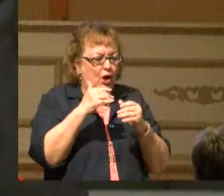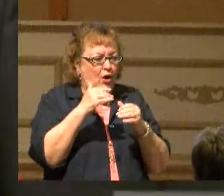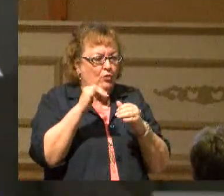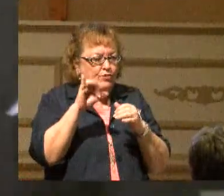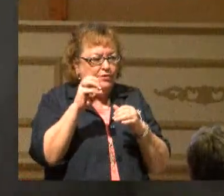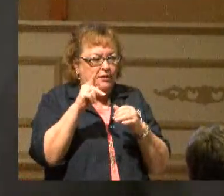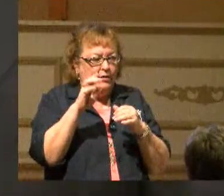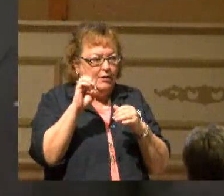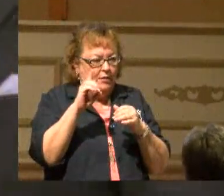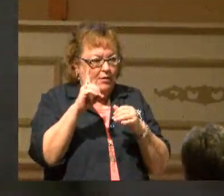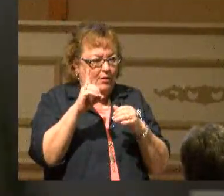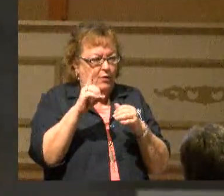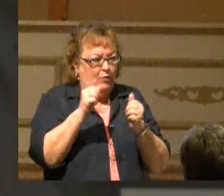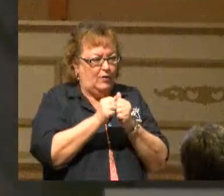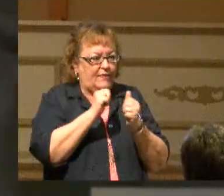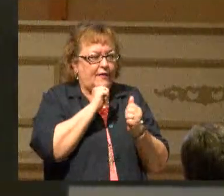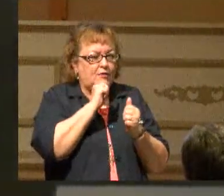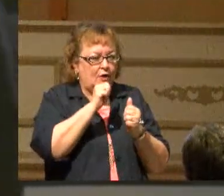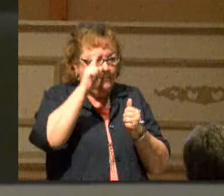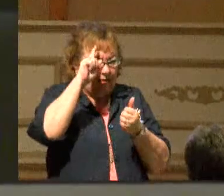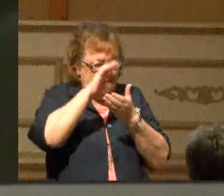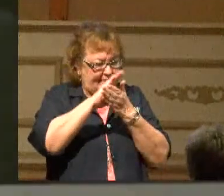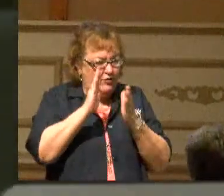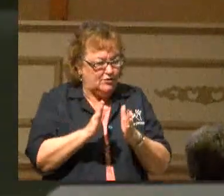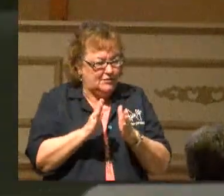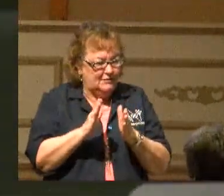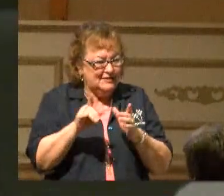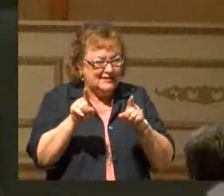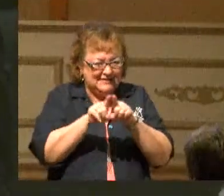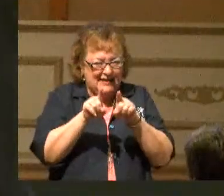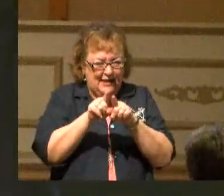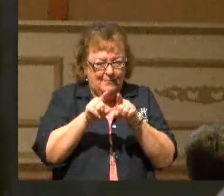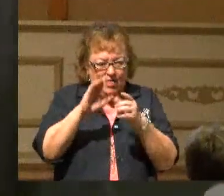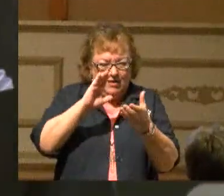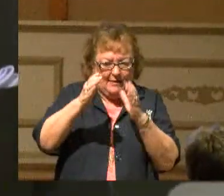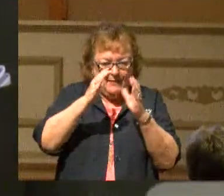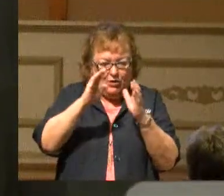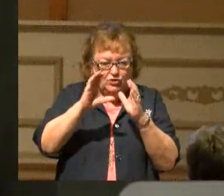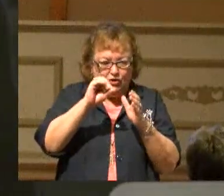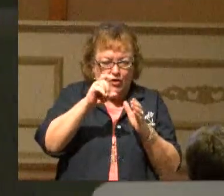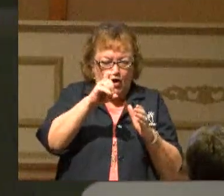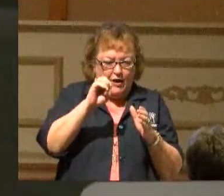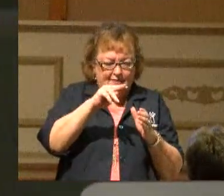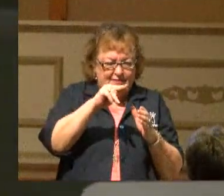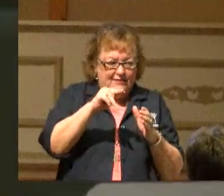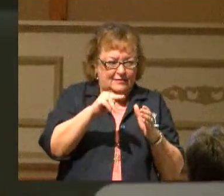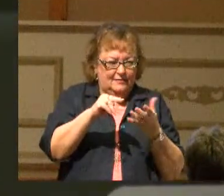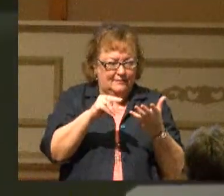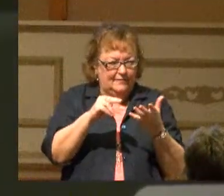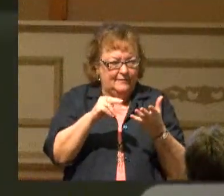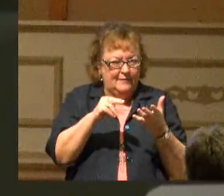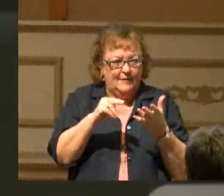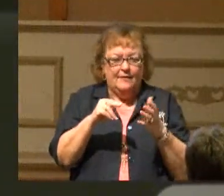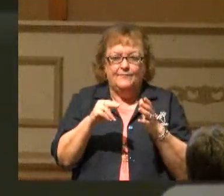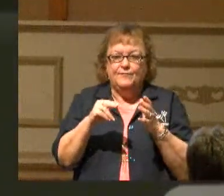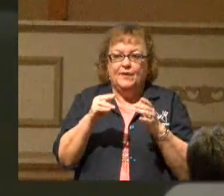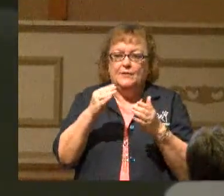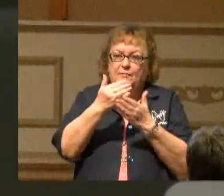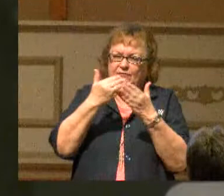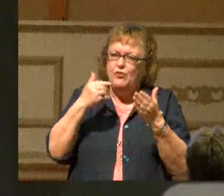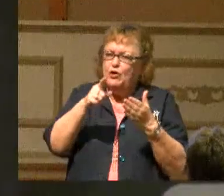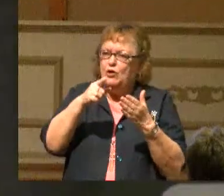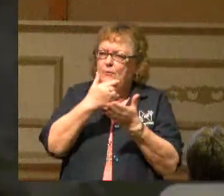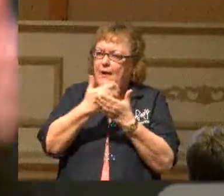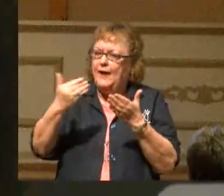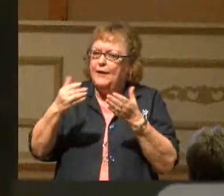And so, just as you would probably, I would think, before you bought a car or before you bought a truck, I